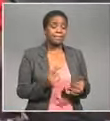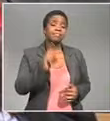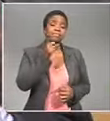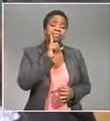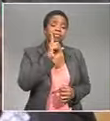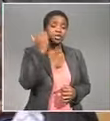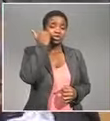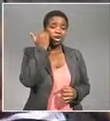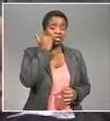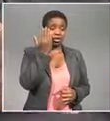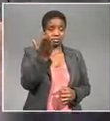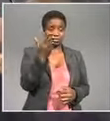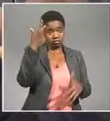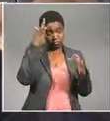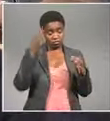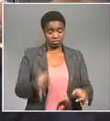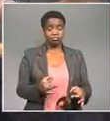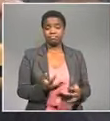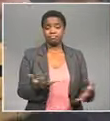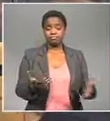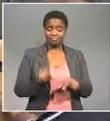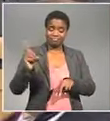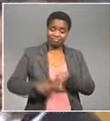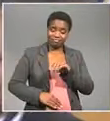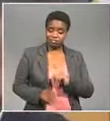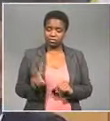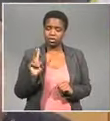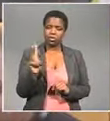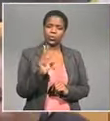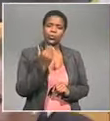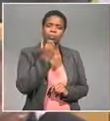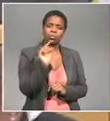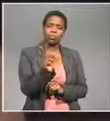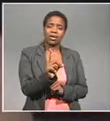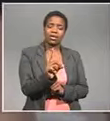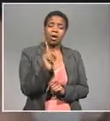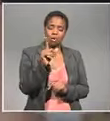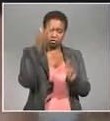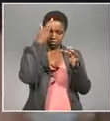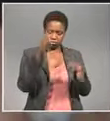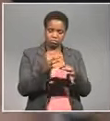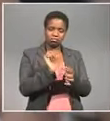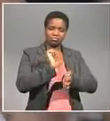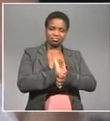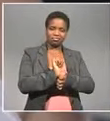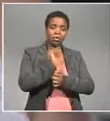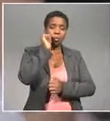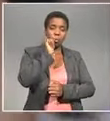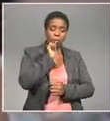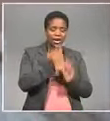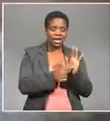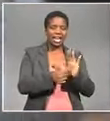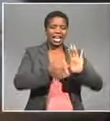judge Roni Hendricks to decide what punishment befits the crime sentencing will take place on the 6th of March